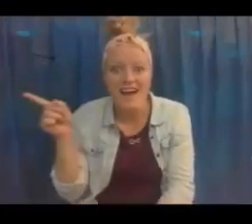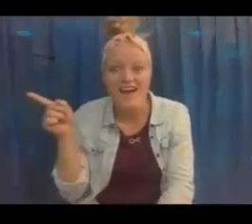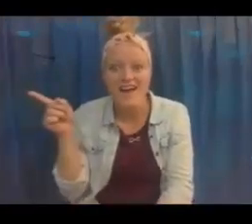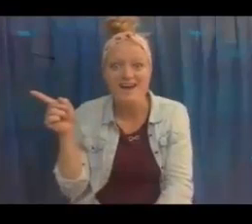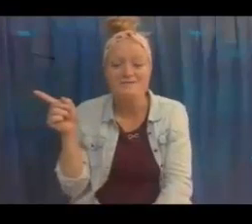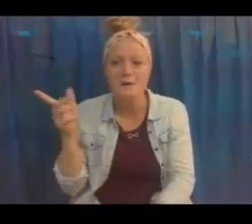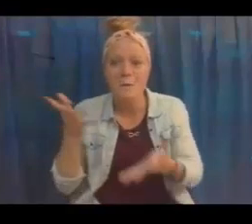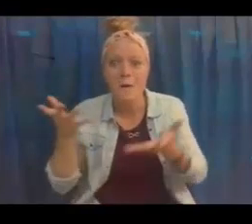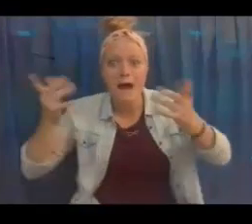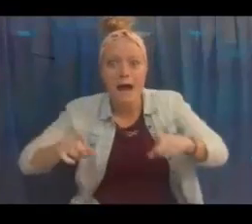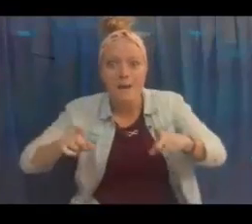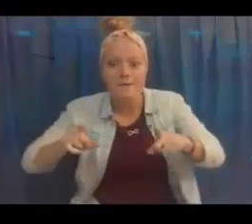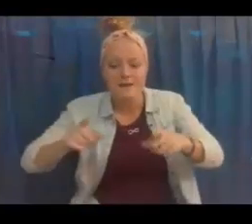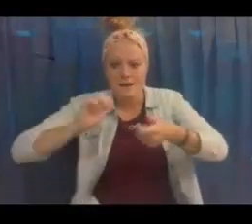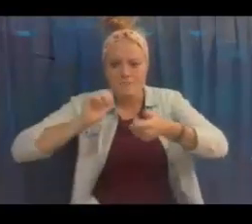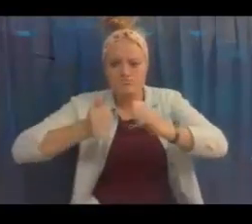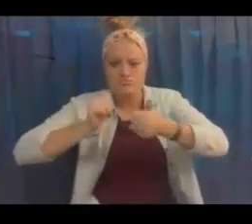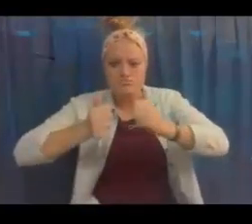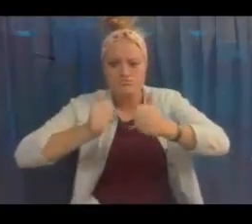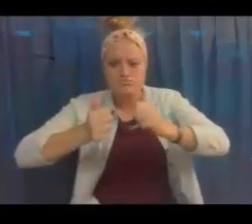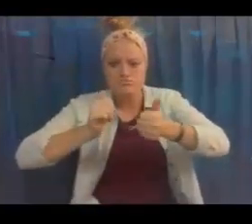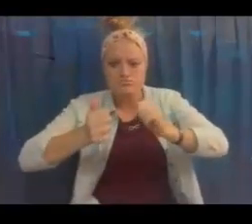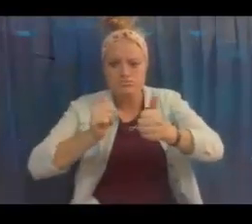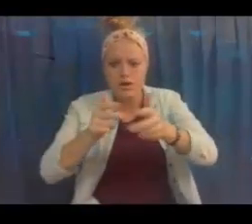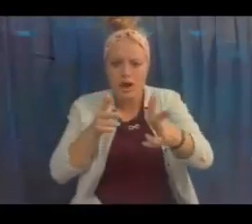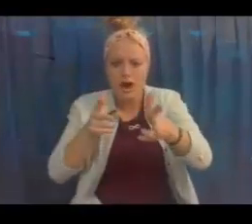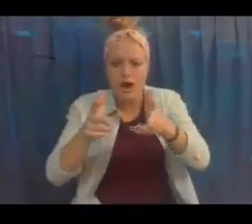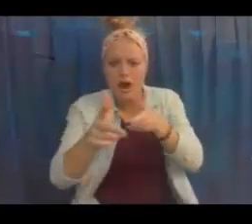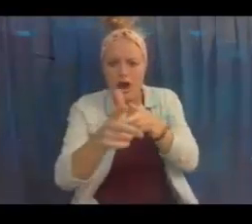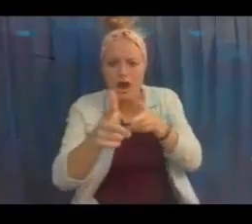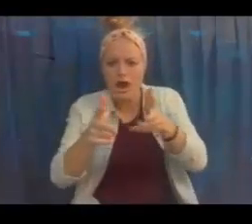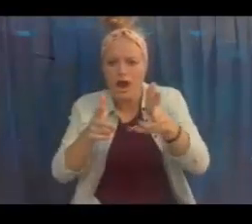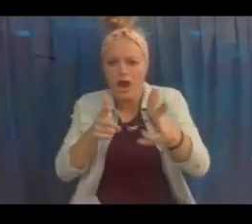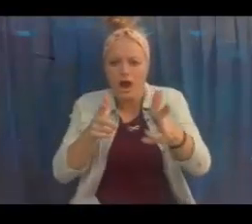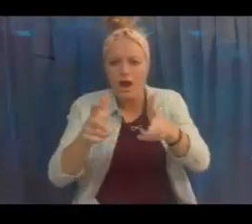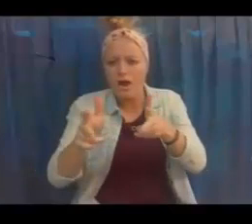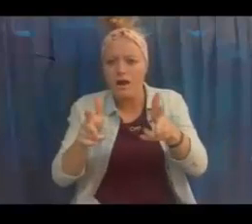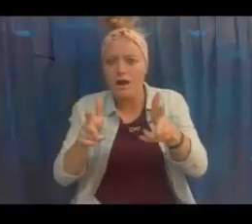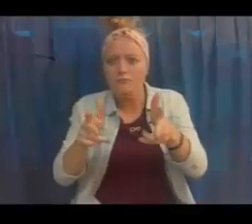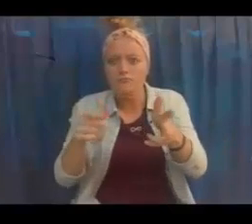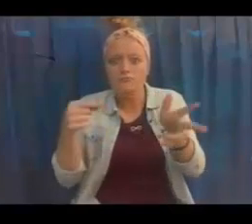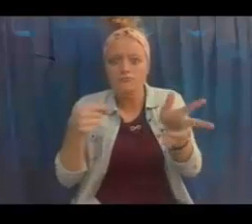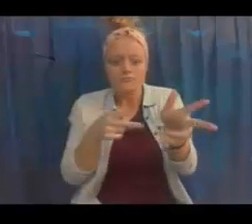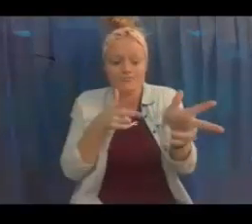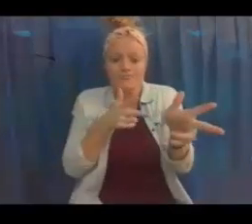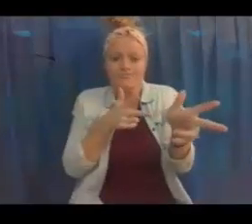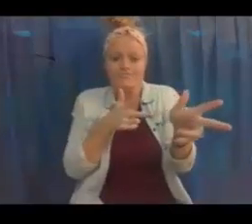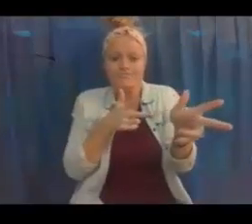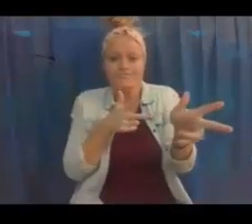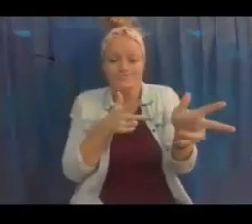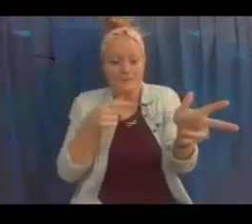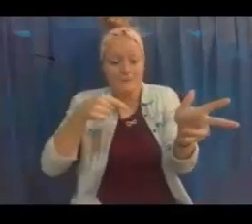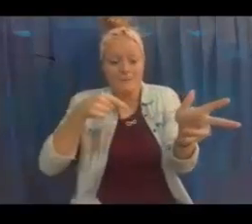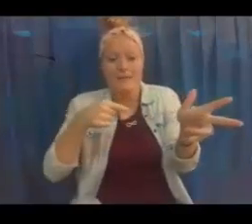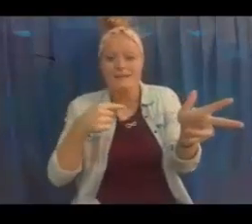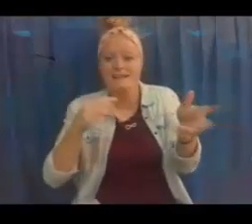Oh, there it is. What happened? Well, they were racing, and two cars were trying to